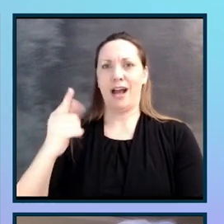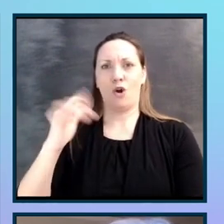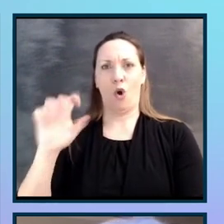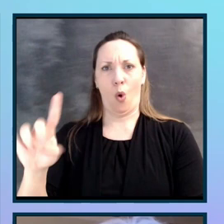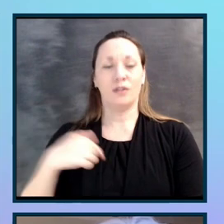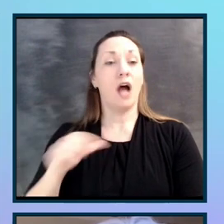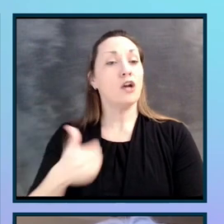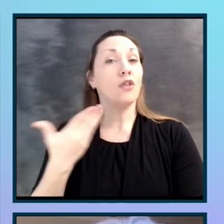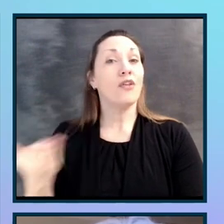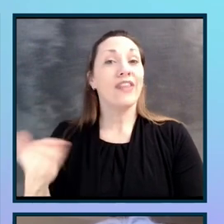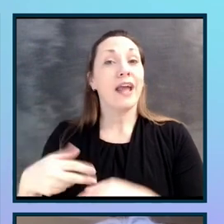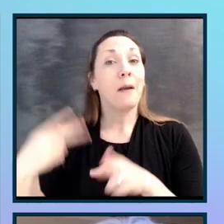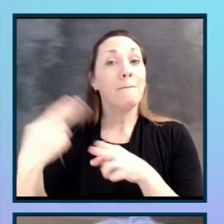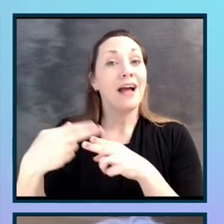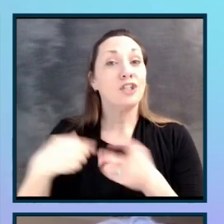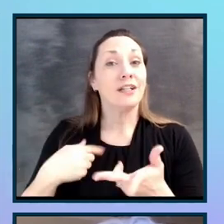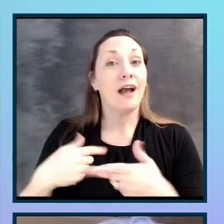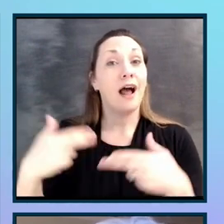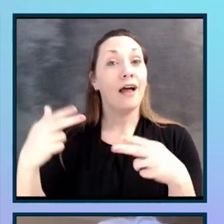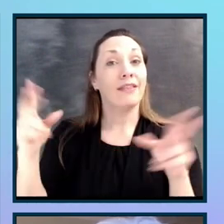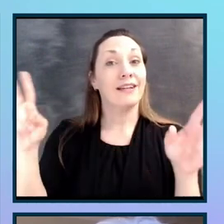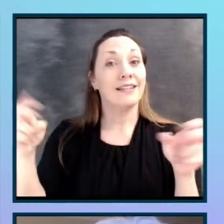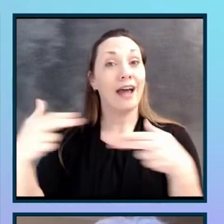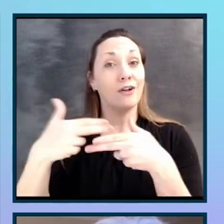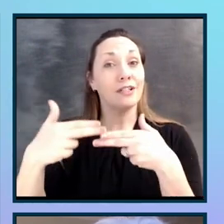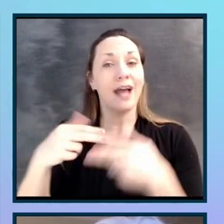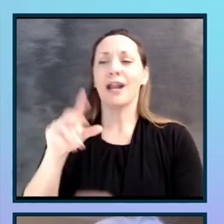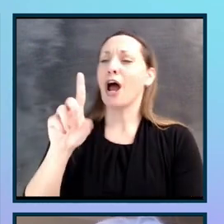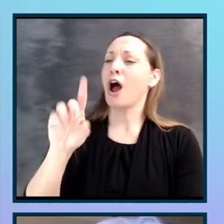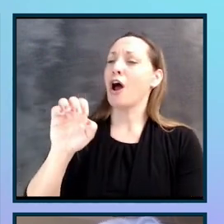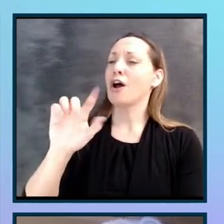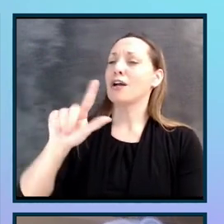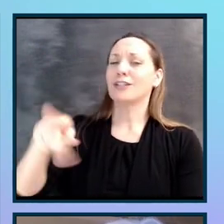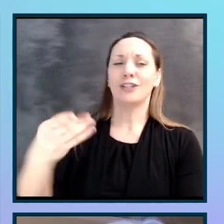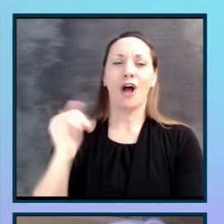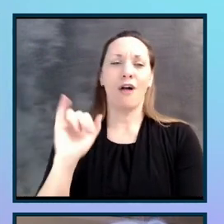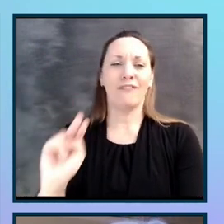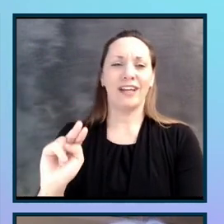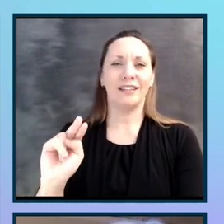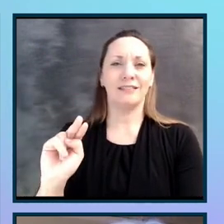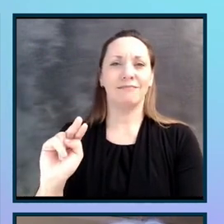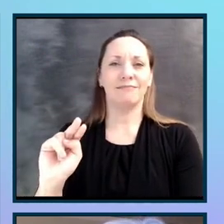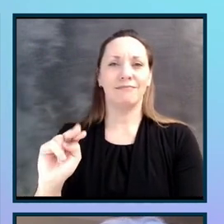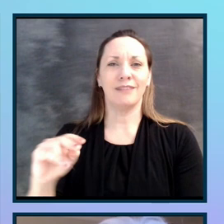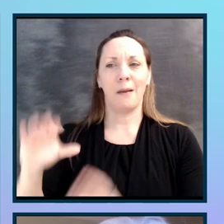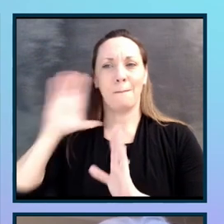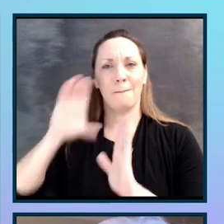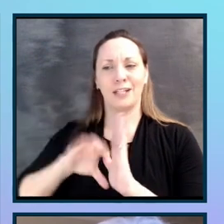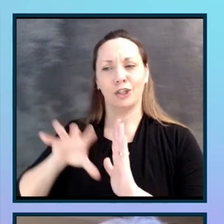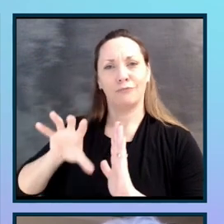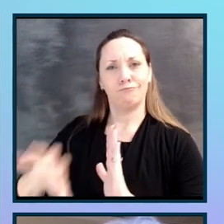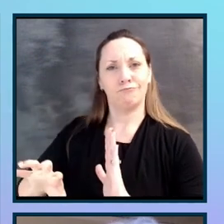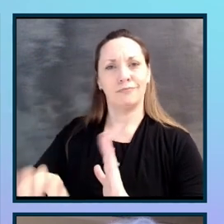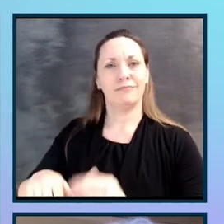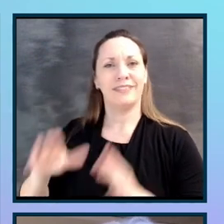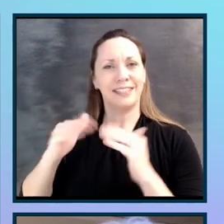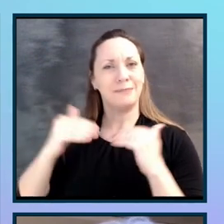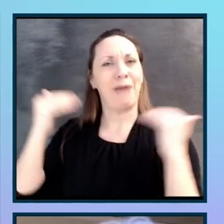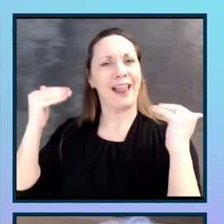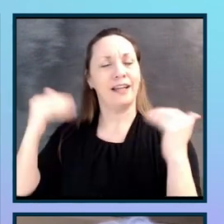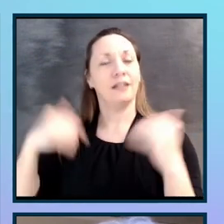there is a dolphin smiling in the background of the blue slides. And we'll talk a lot more about